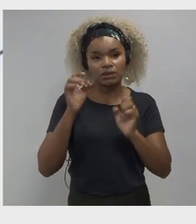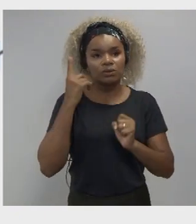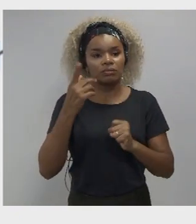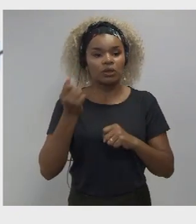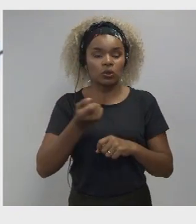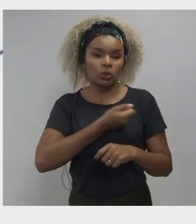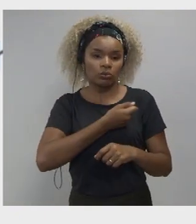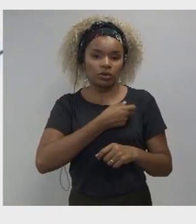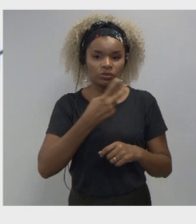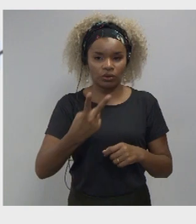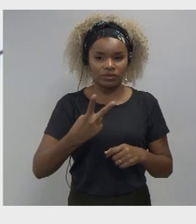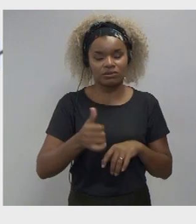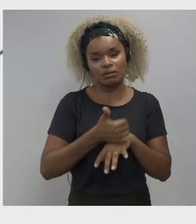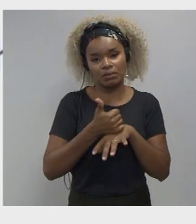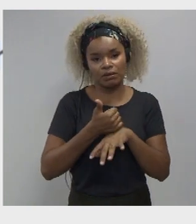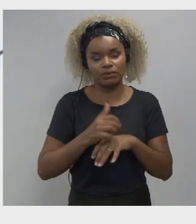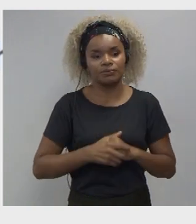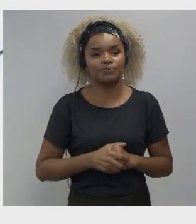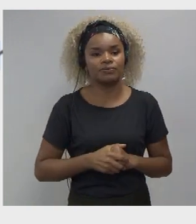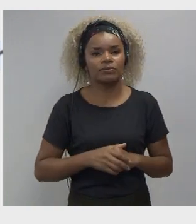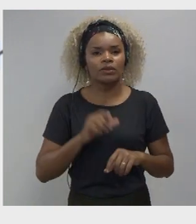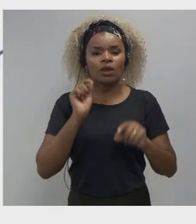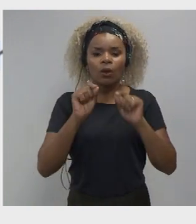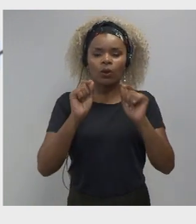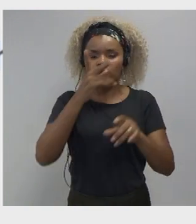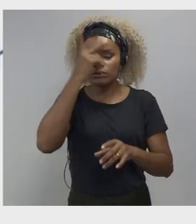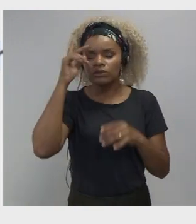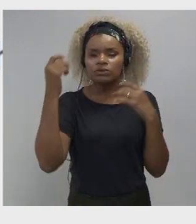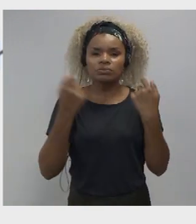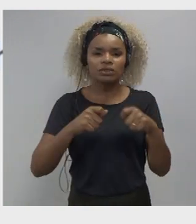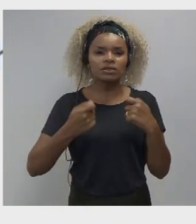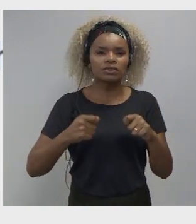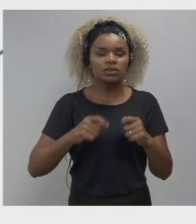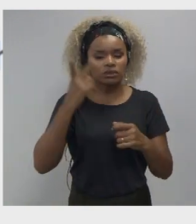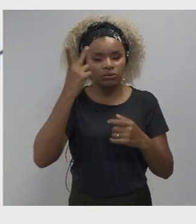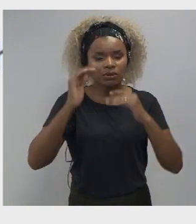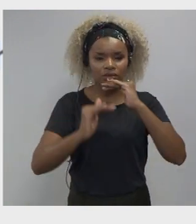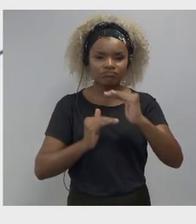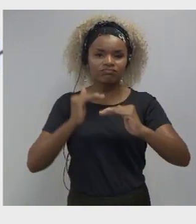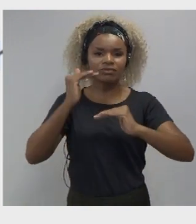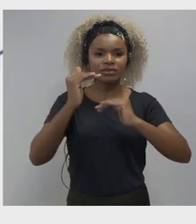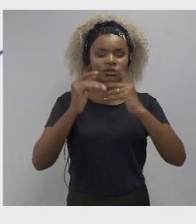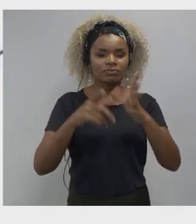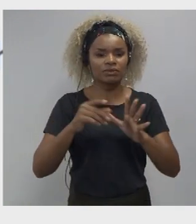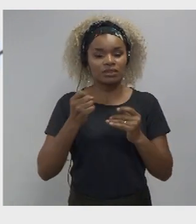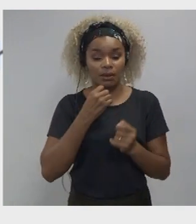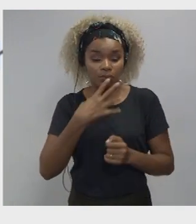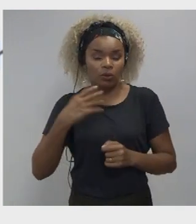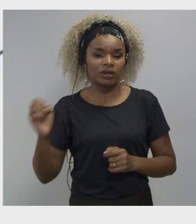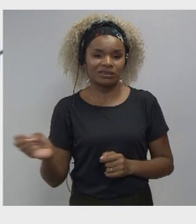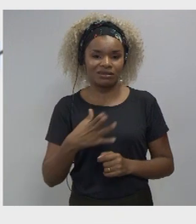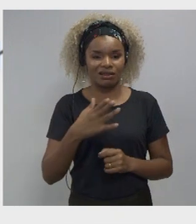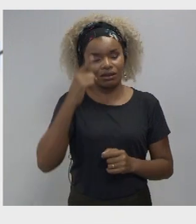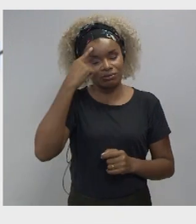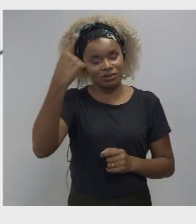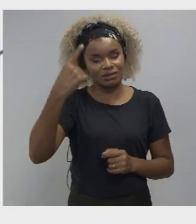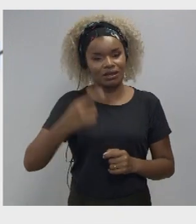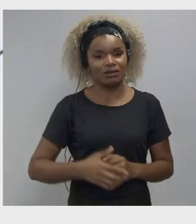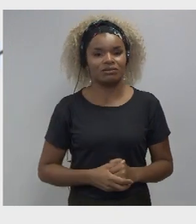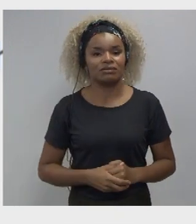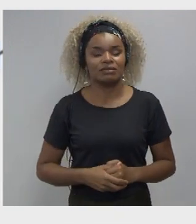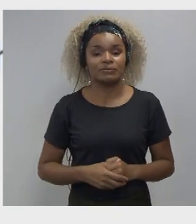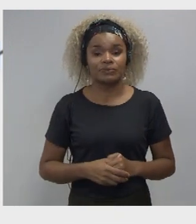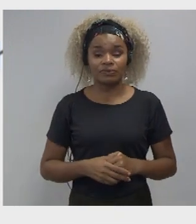and what do people need in order to actually come up with good ideas they need to know